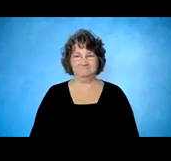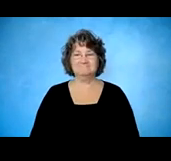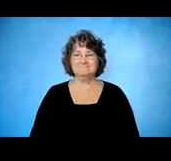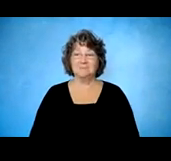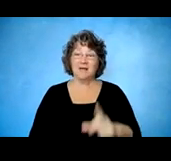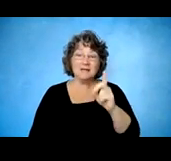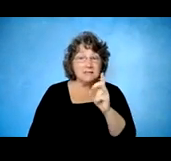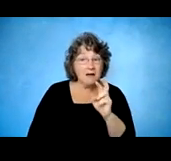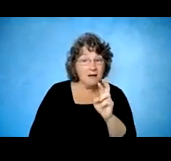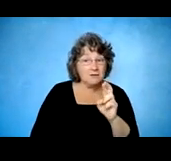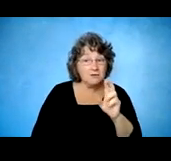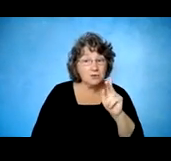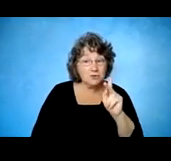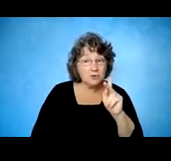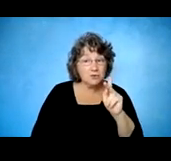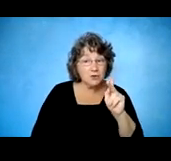you like to start?